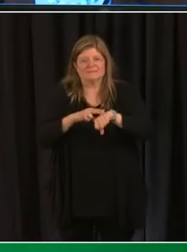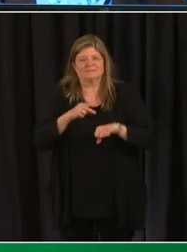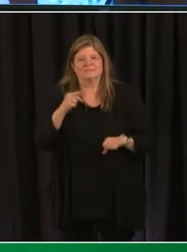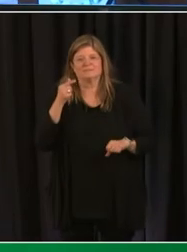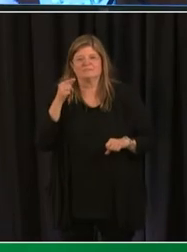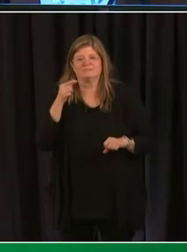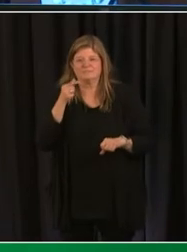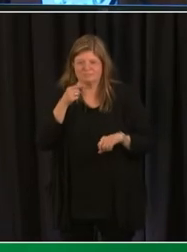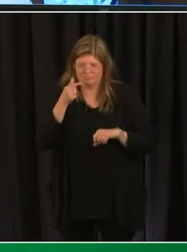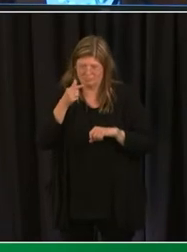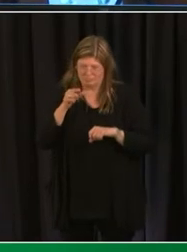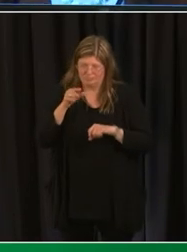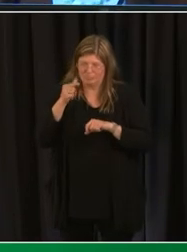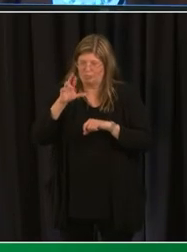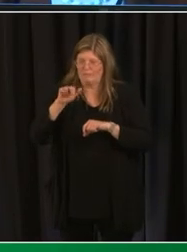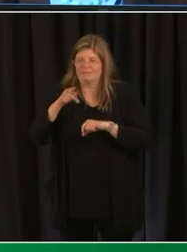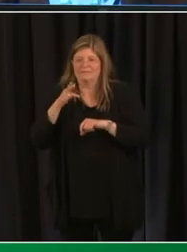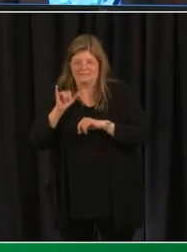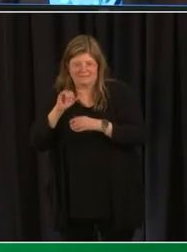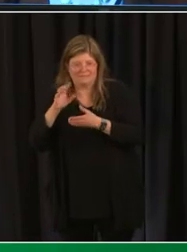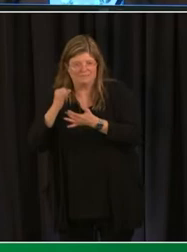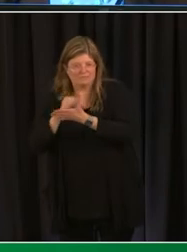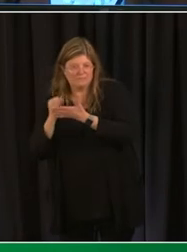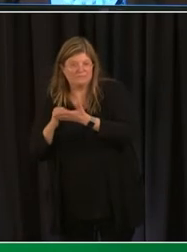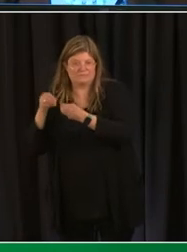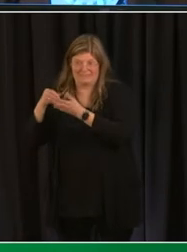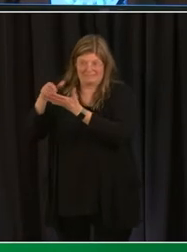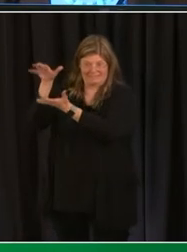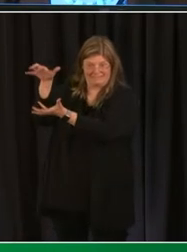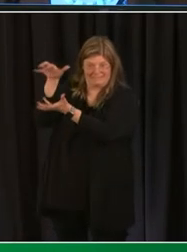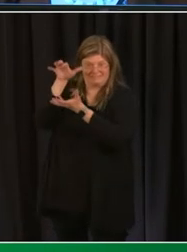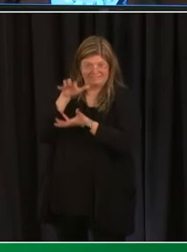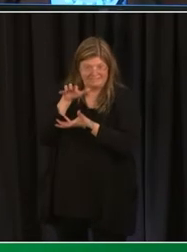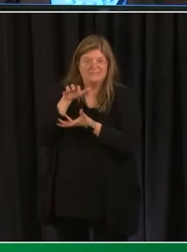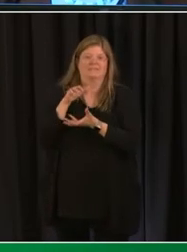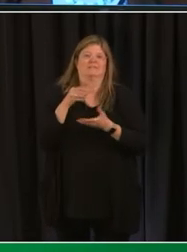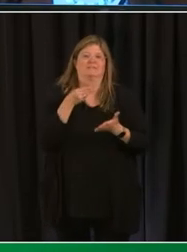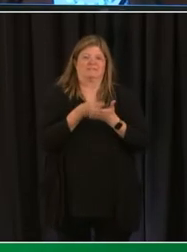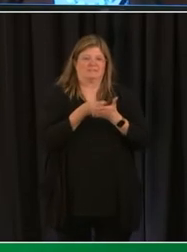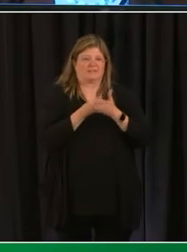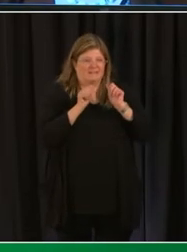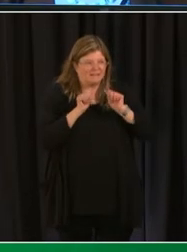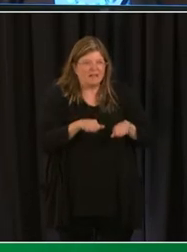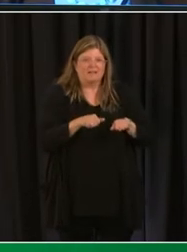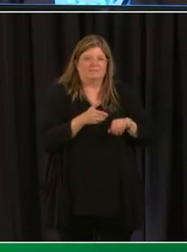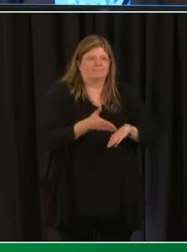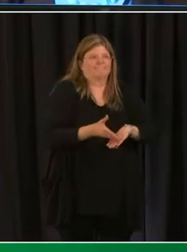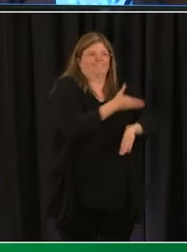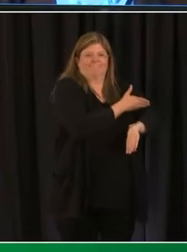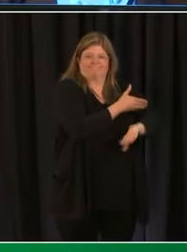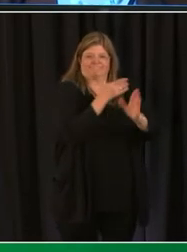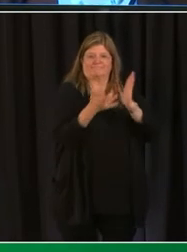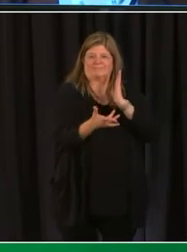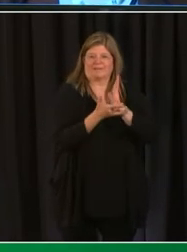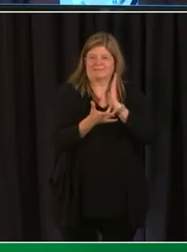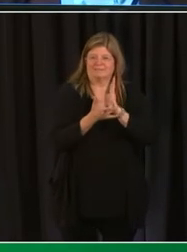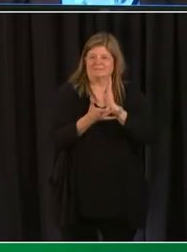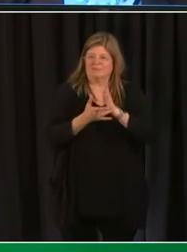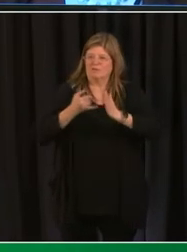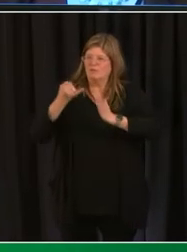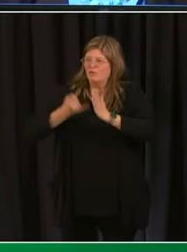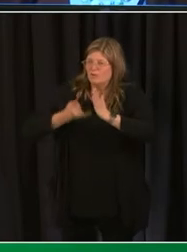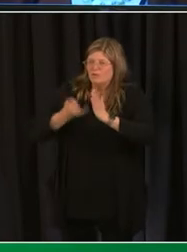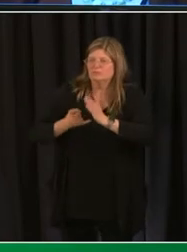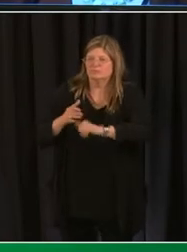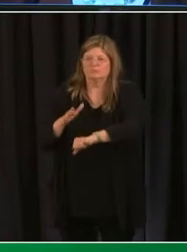has also distributed hands-on art supplies to every art teacher to make sure that they